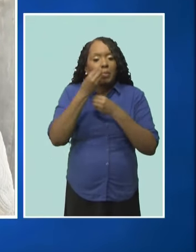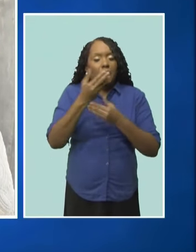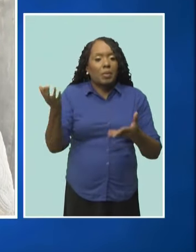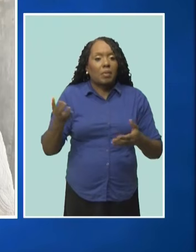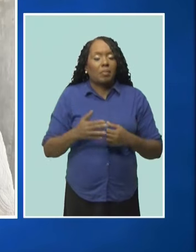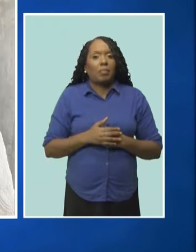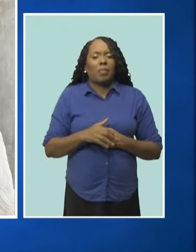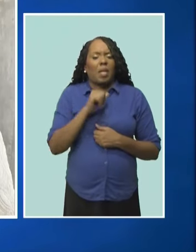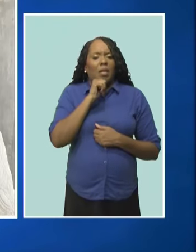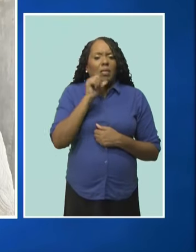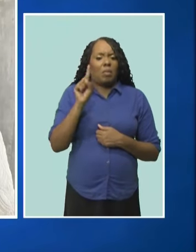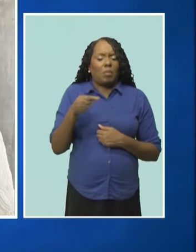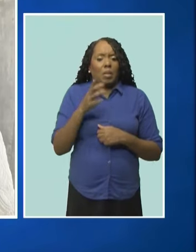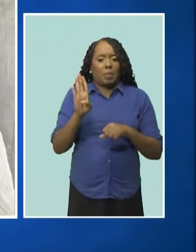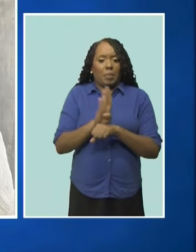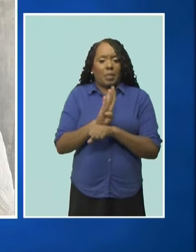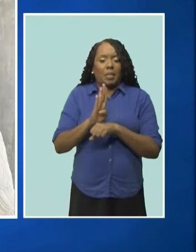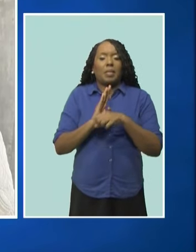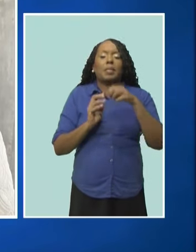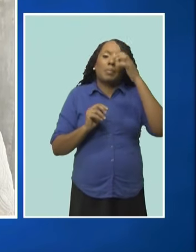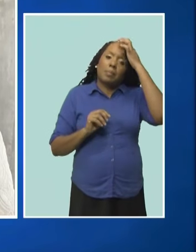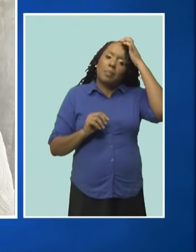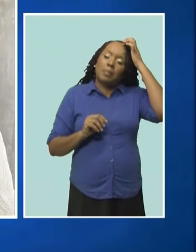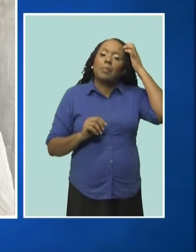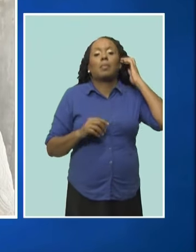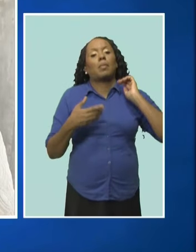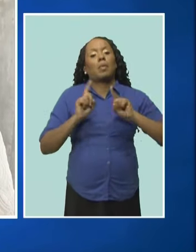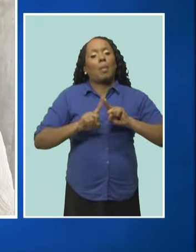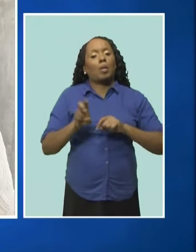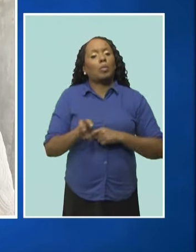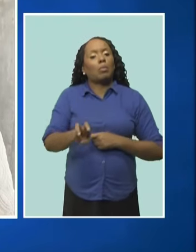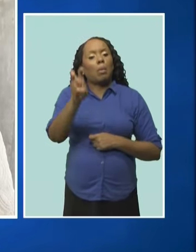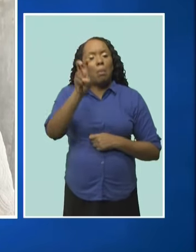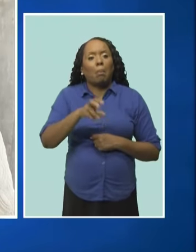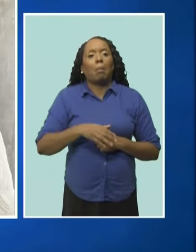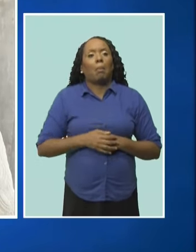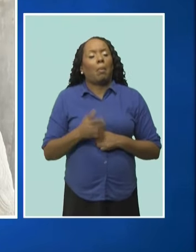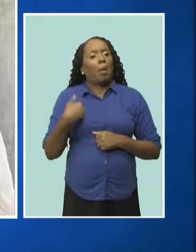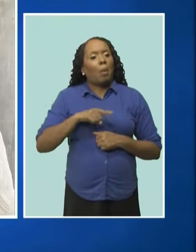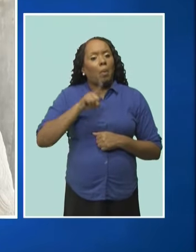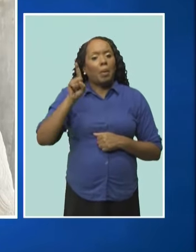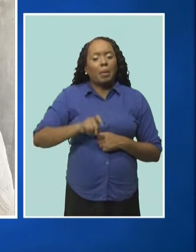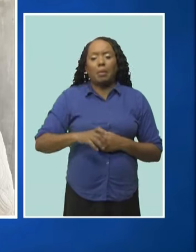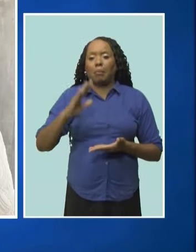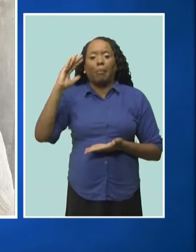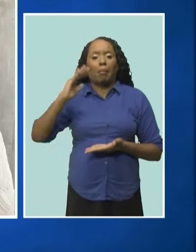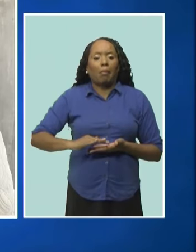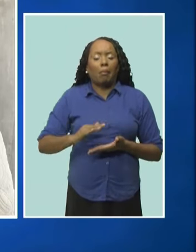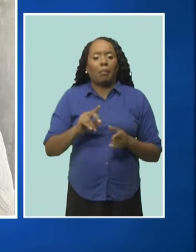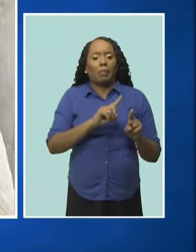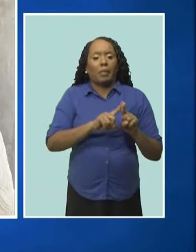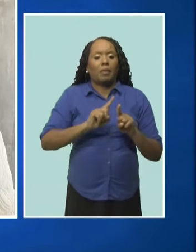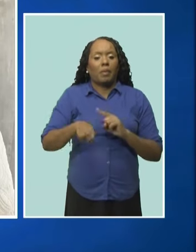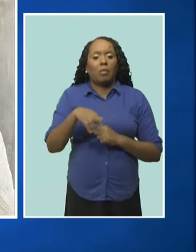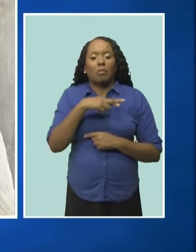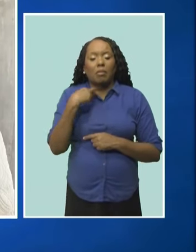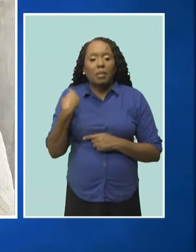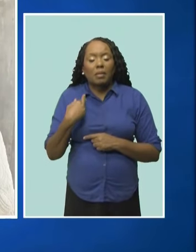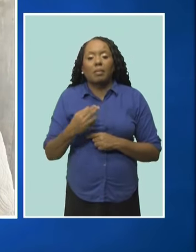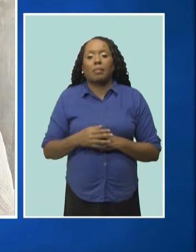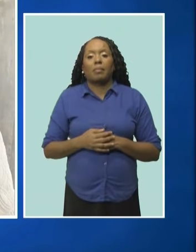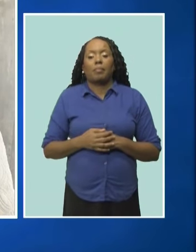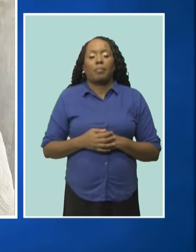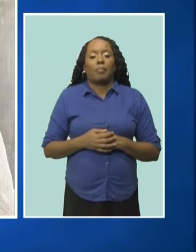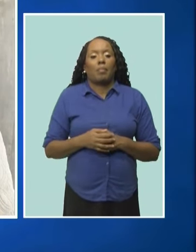just the businesses. With its thriving tourism industry we need to reduce the risk to this data, preserve